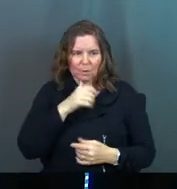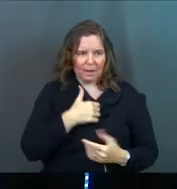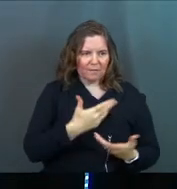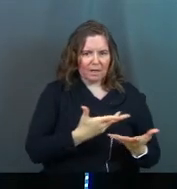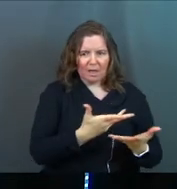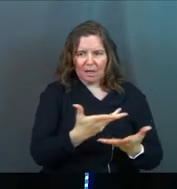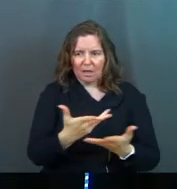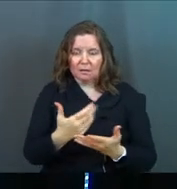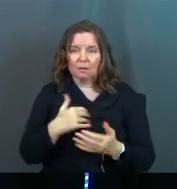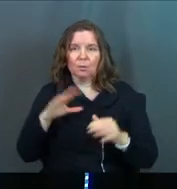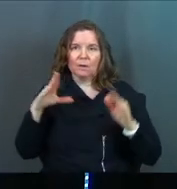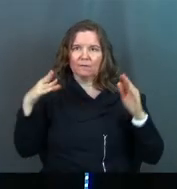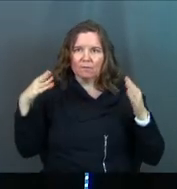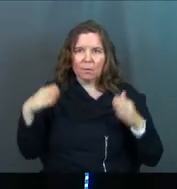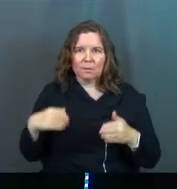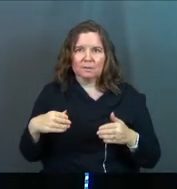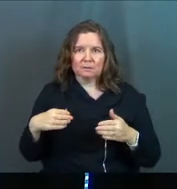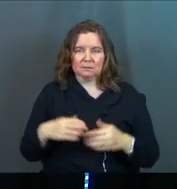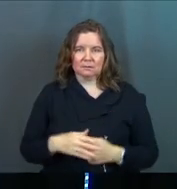And we focus.